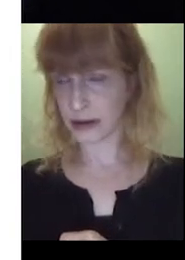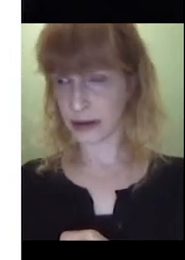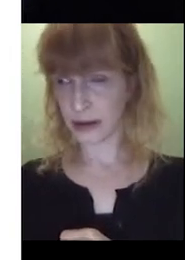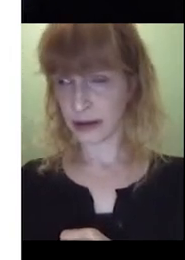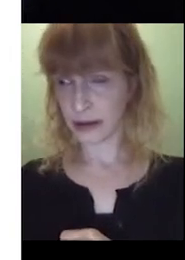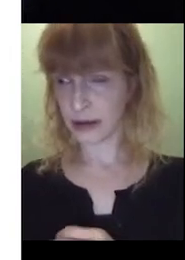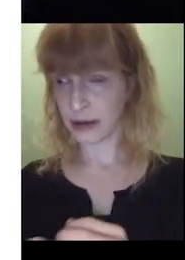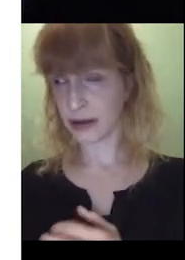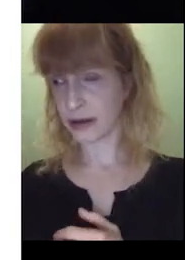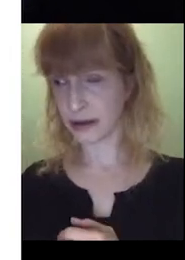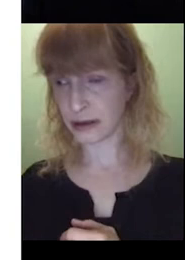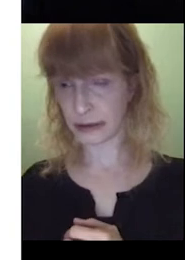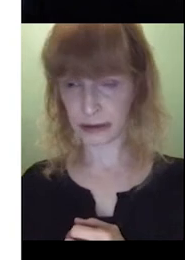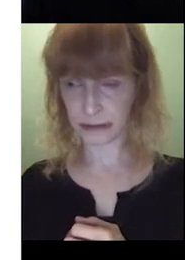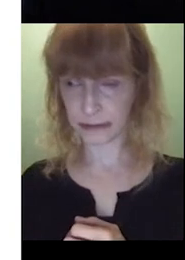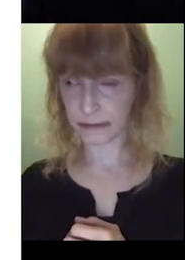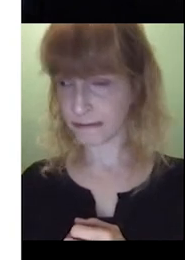Jennifer, you've got your hand up, I think.